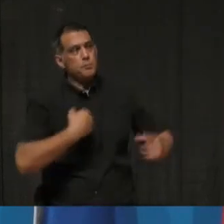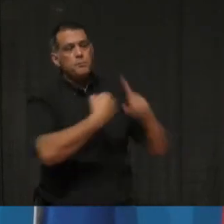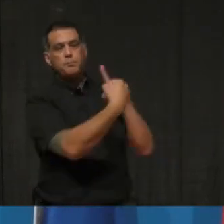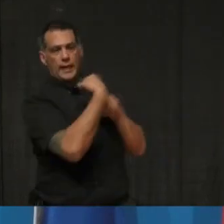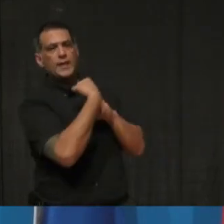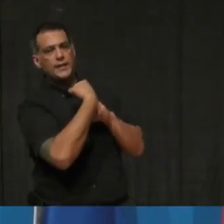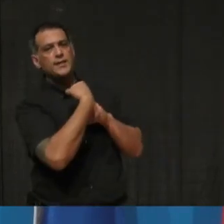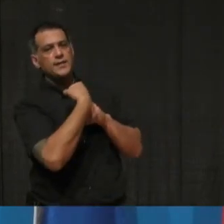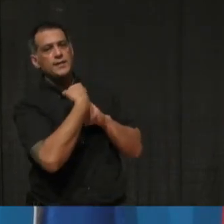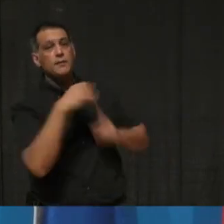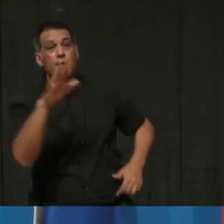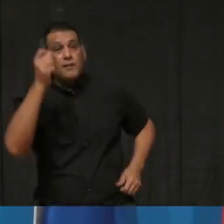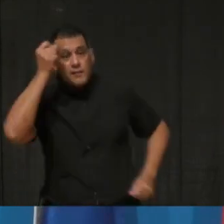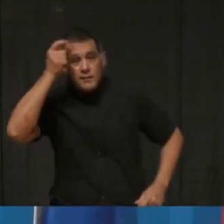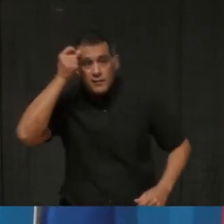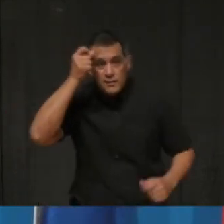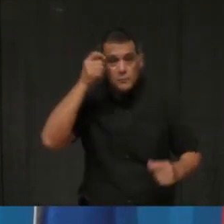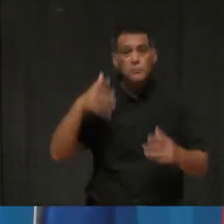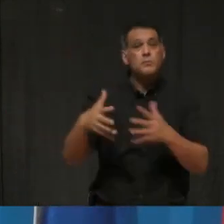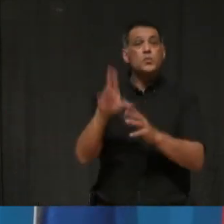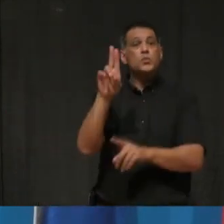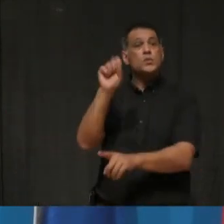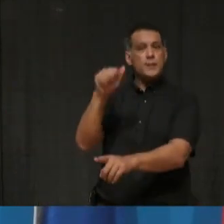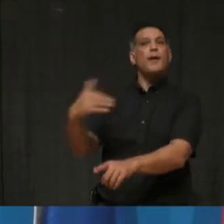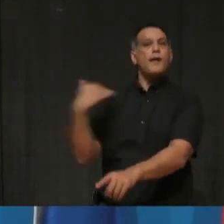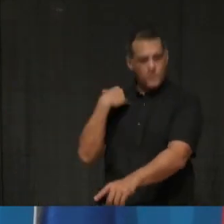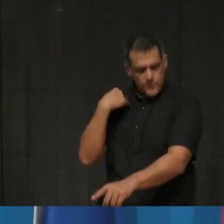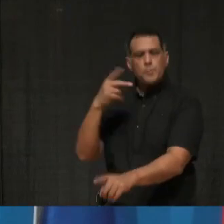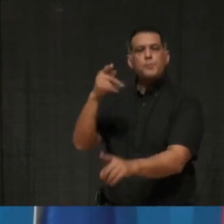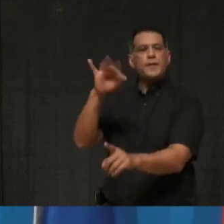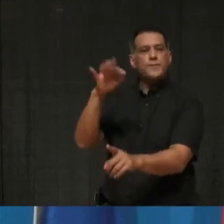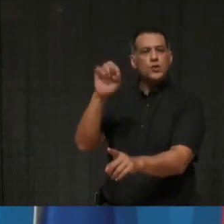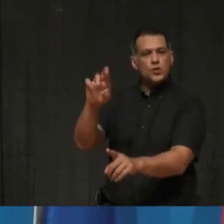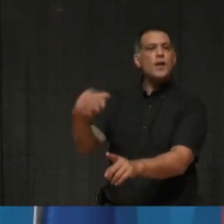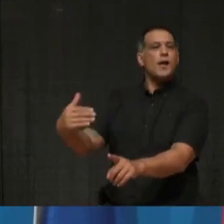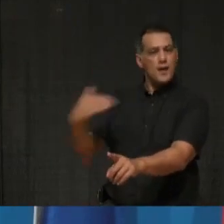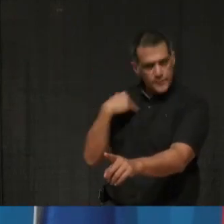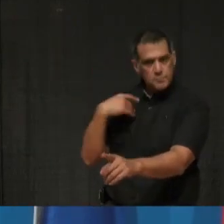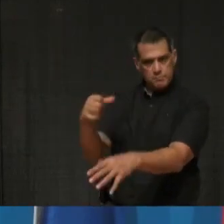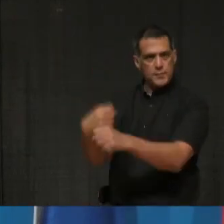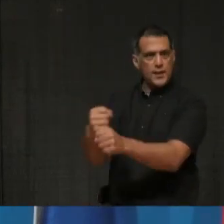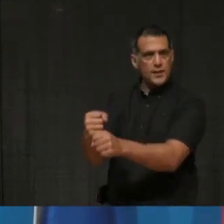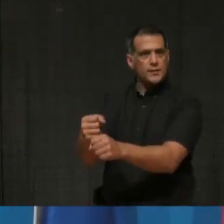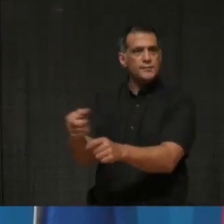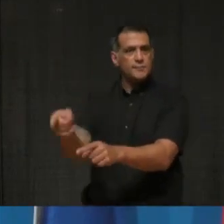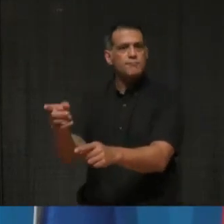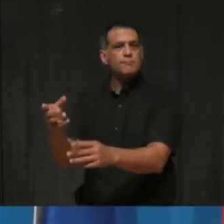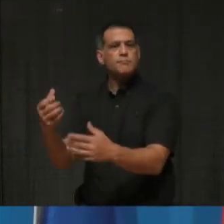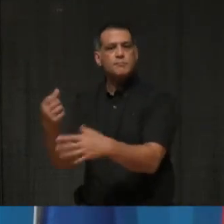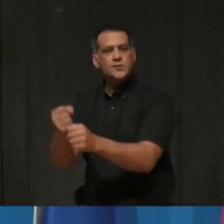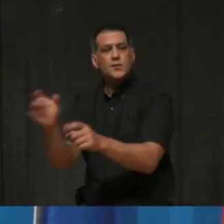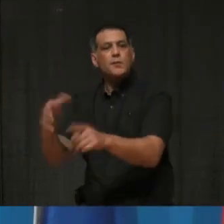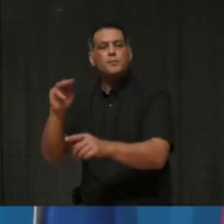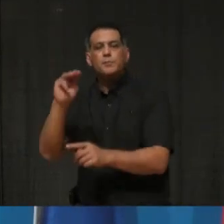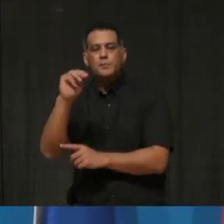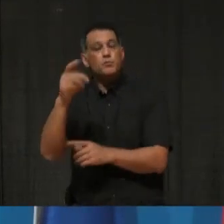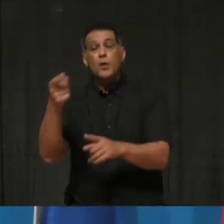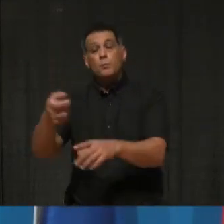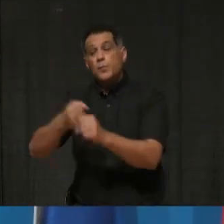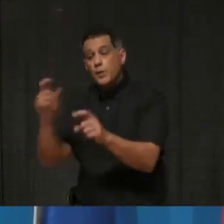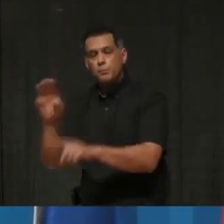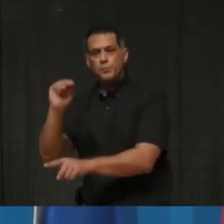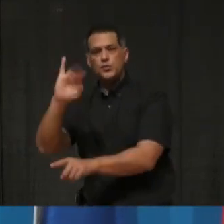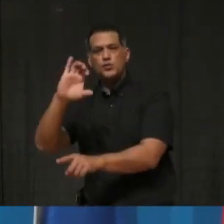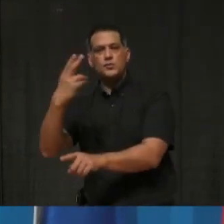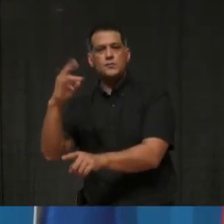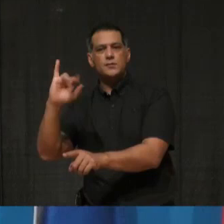also Pfizer facilities in the United States, uh, that are producing a vaccination, uh, including one in Michigan. Um, but that, uh, at this